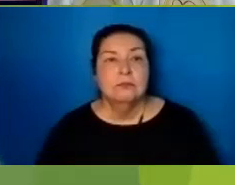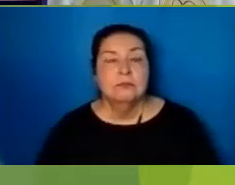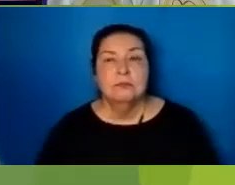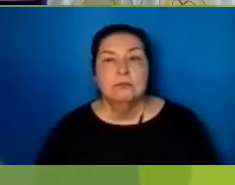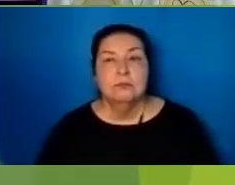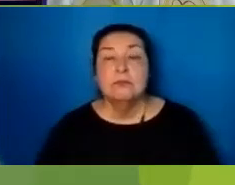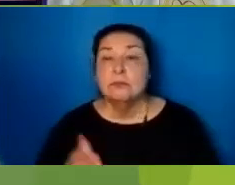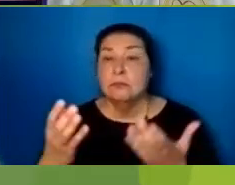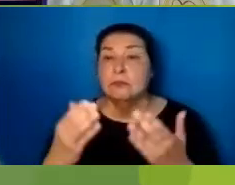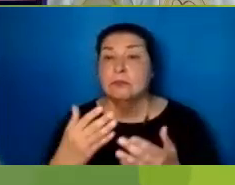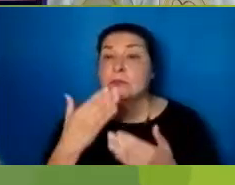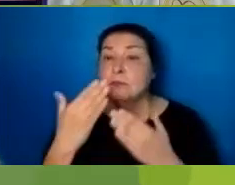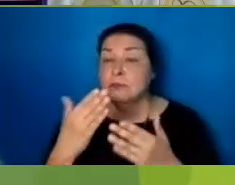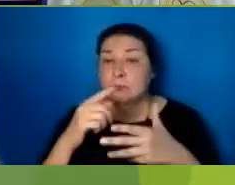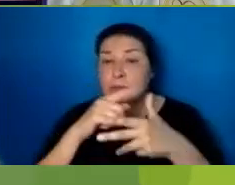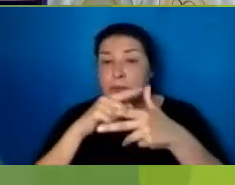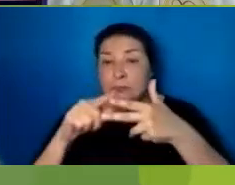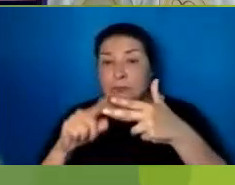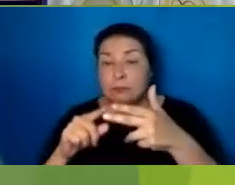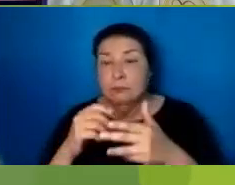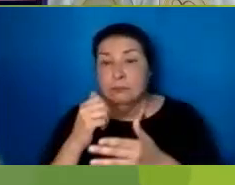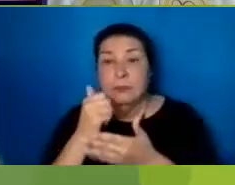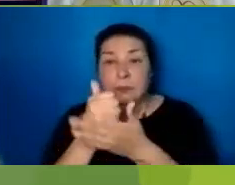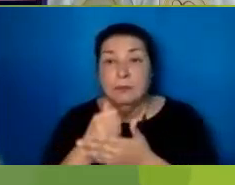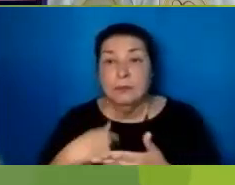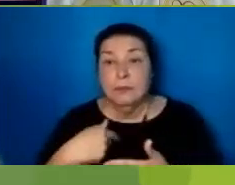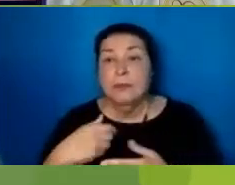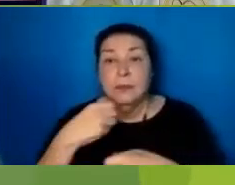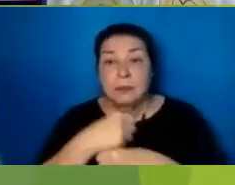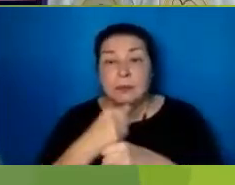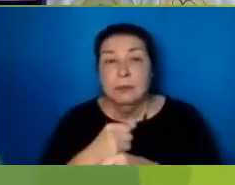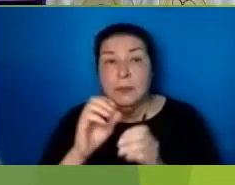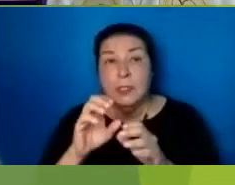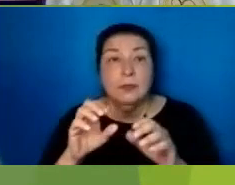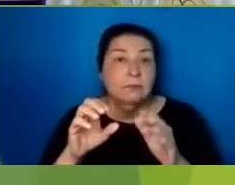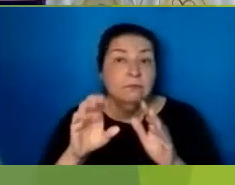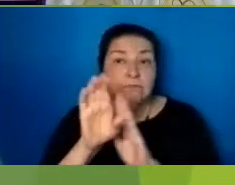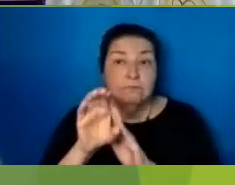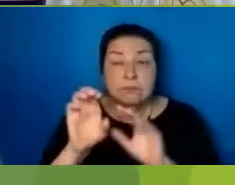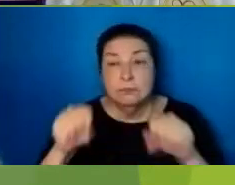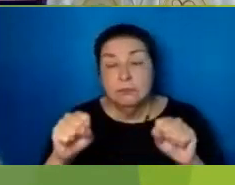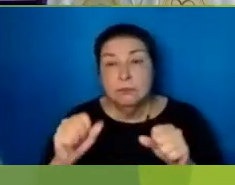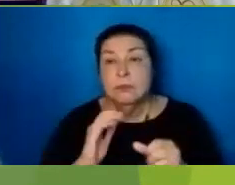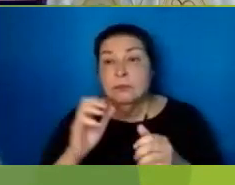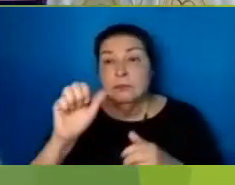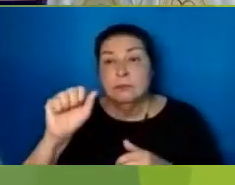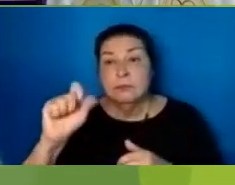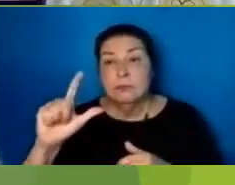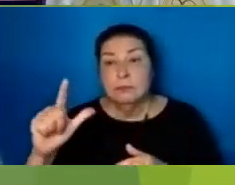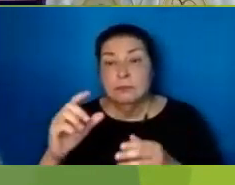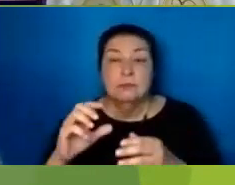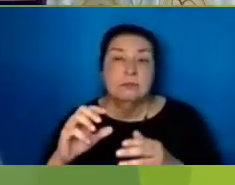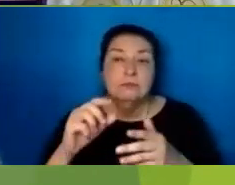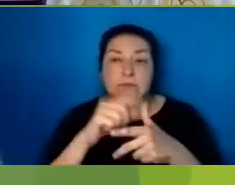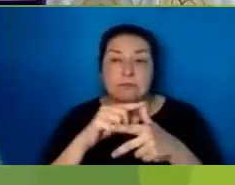I'd Like To Thank The Following People For Helping Make This Taping Possible Our ASL Interpreter Maria Coronado